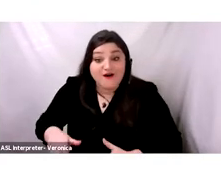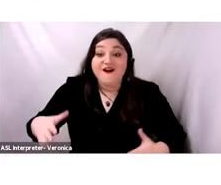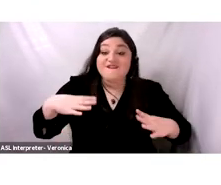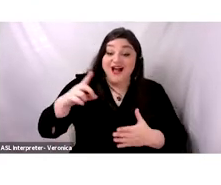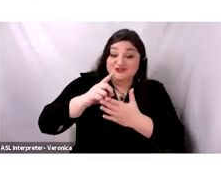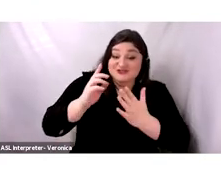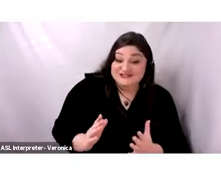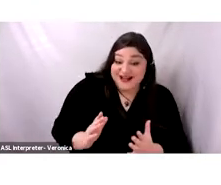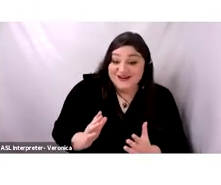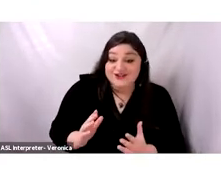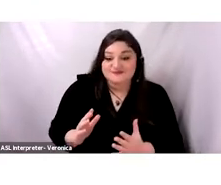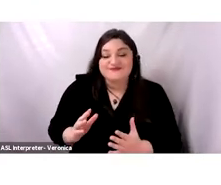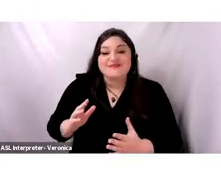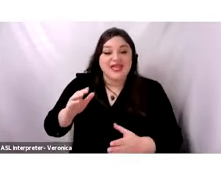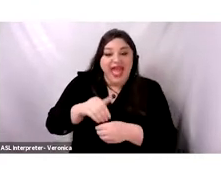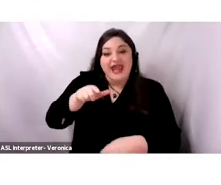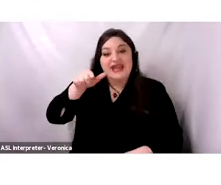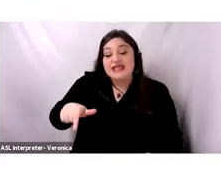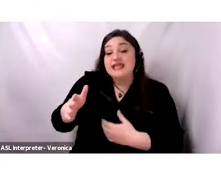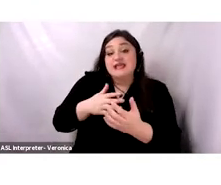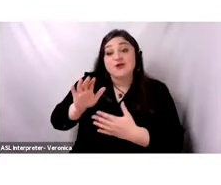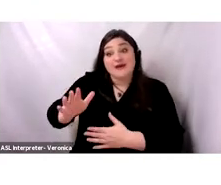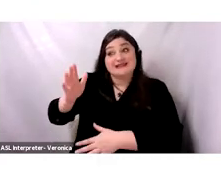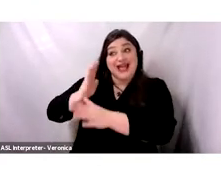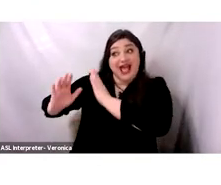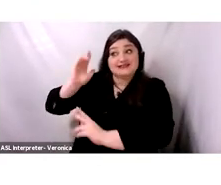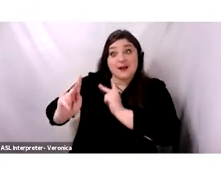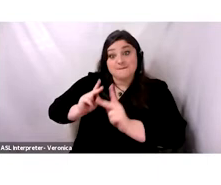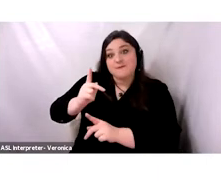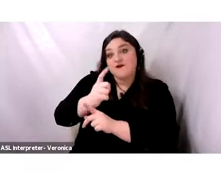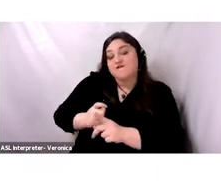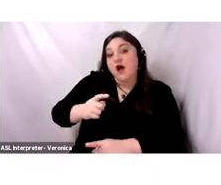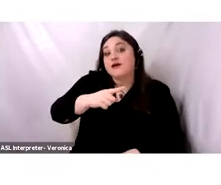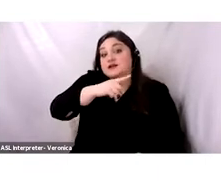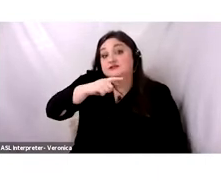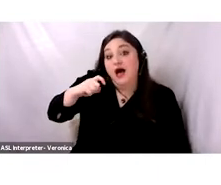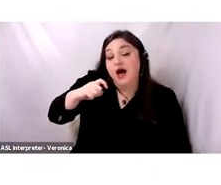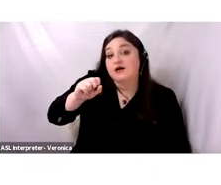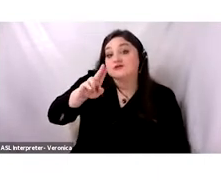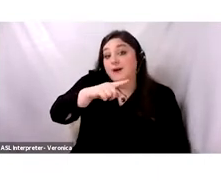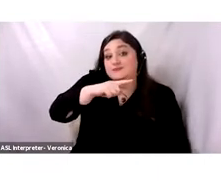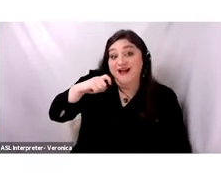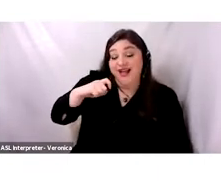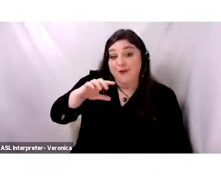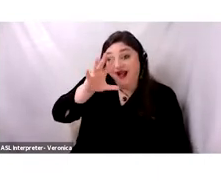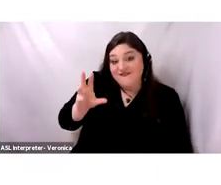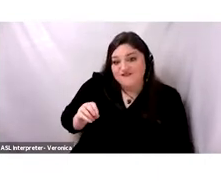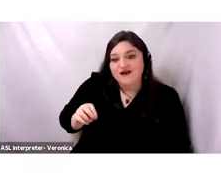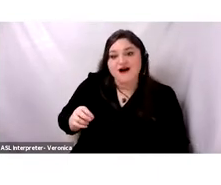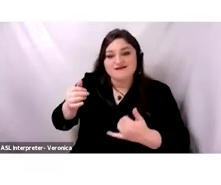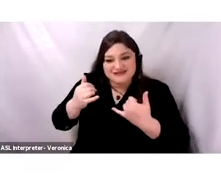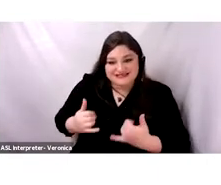came from sub-Saharan Africa, he was born as Abu Hassan Ali Ibn